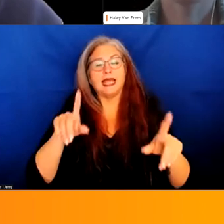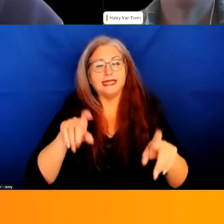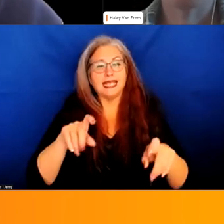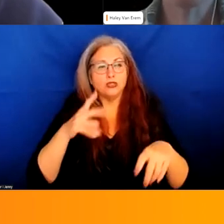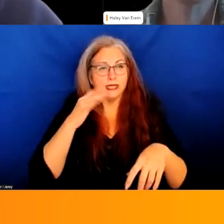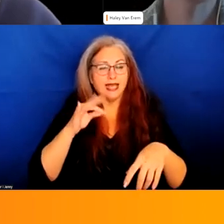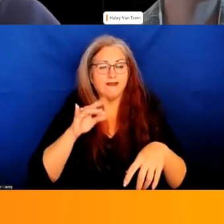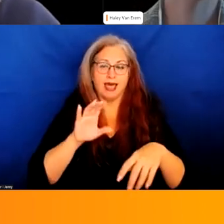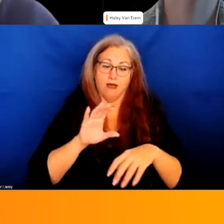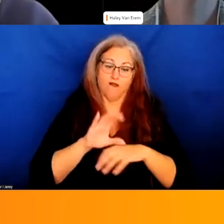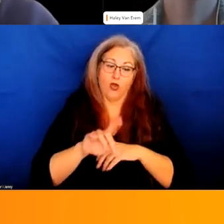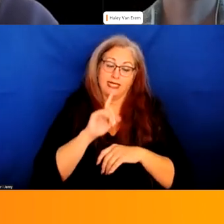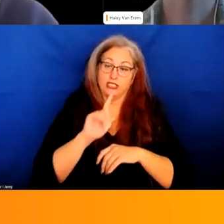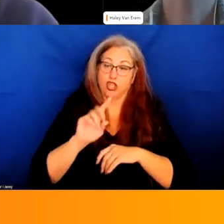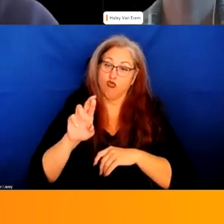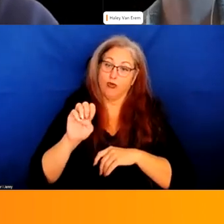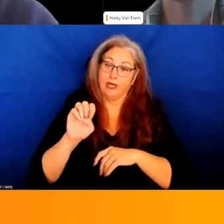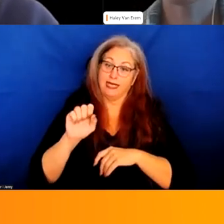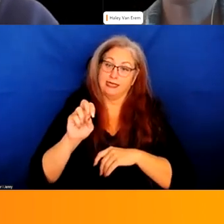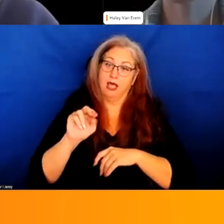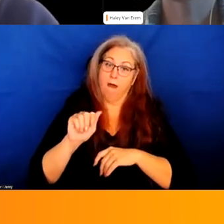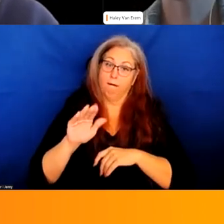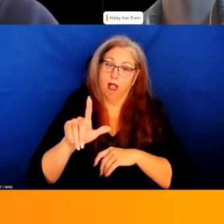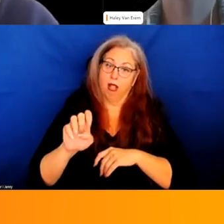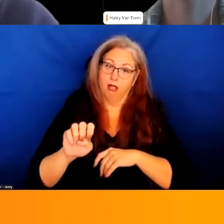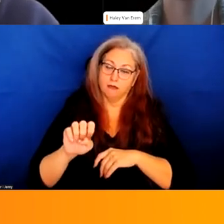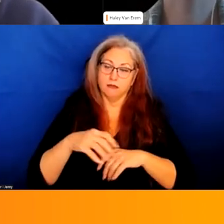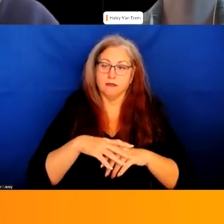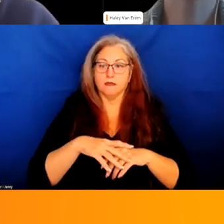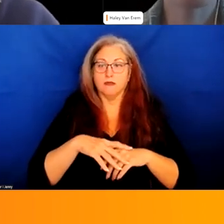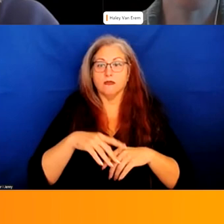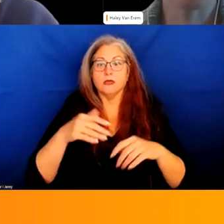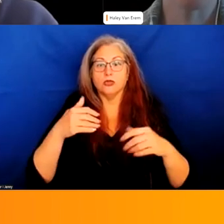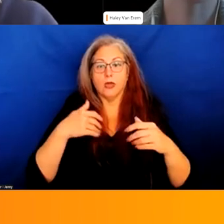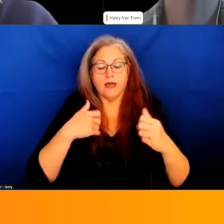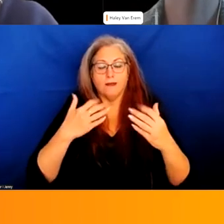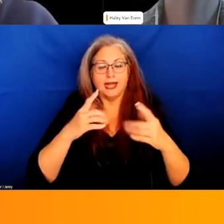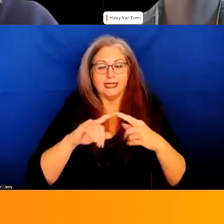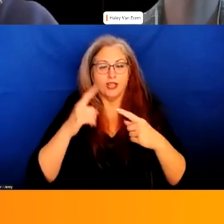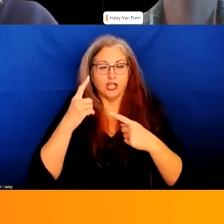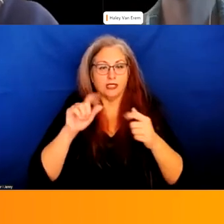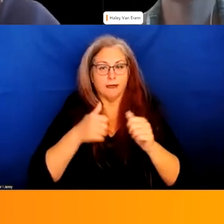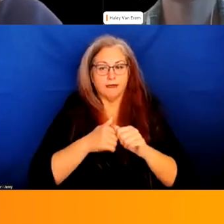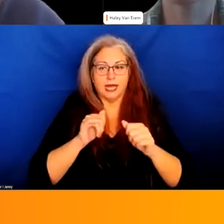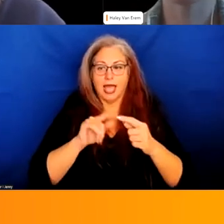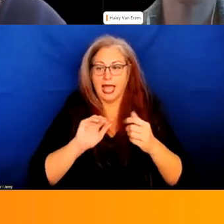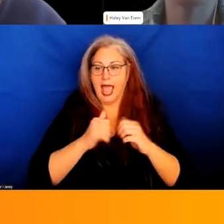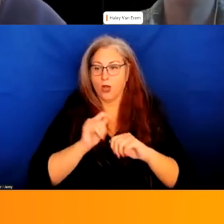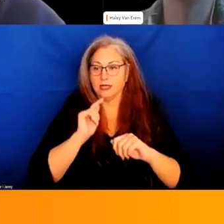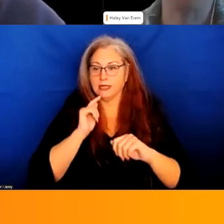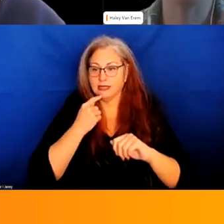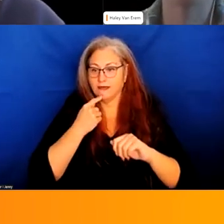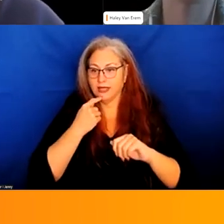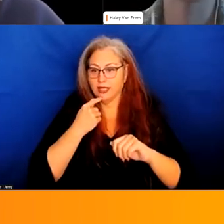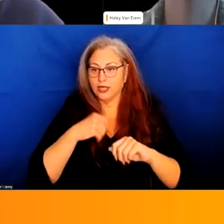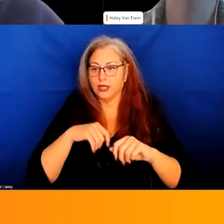reasonable um and there's a number of considerations in that such as how severe the crime at issue